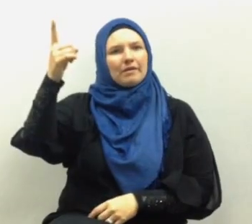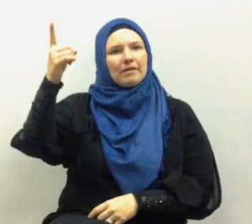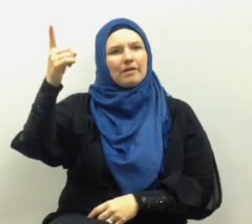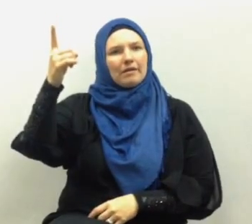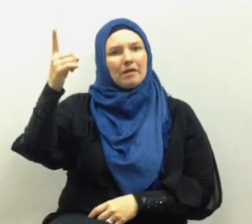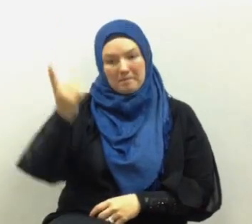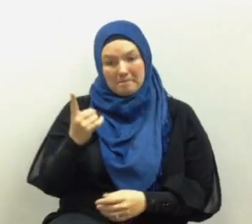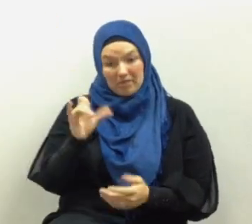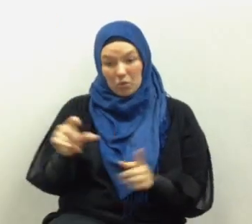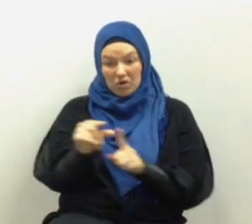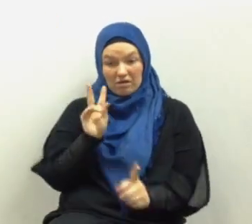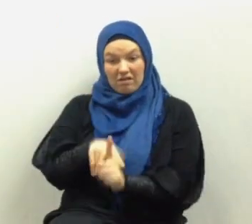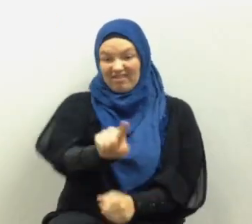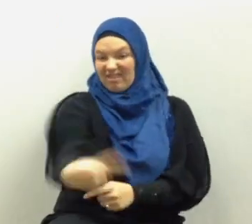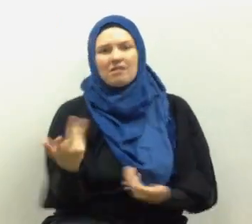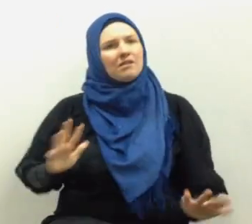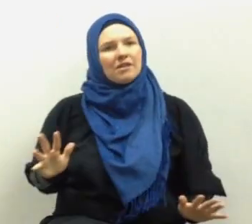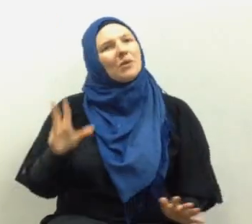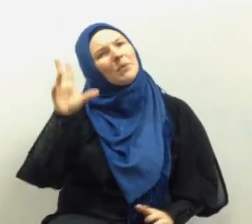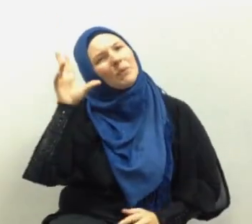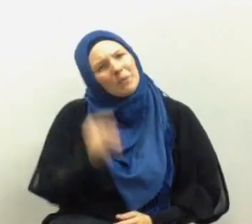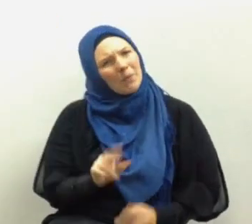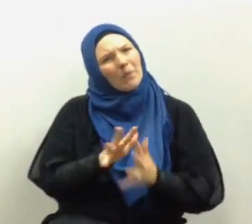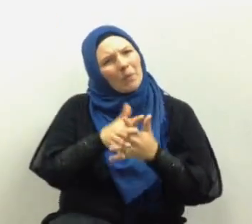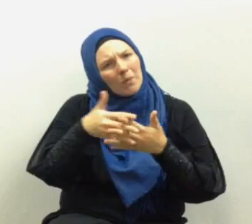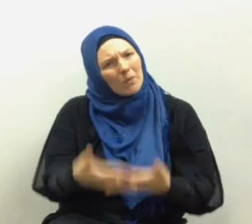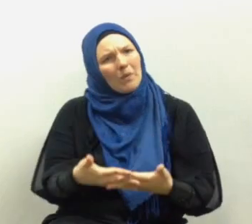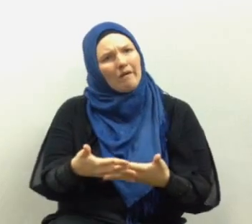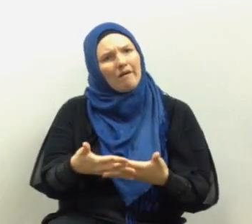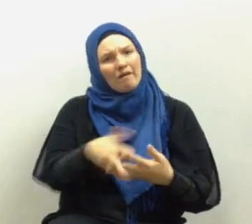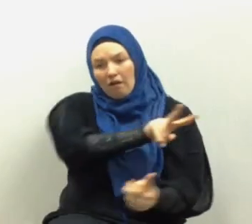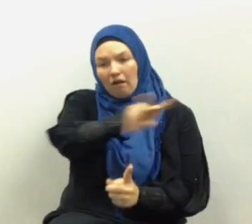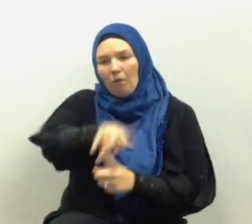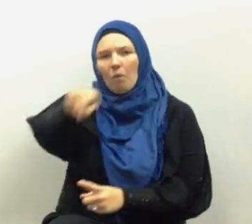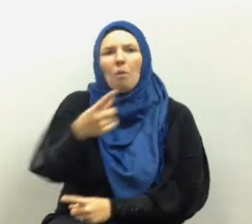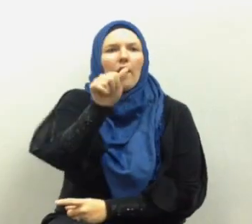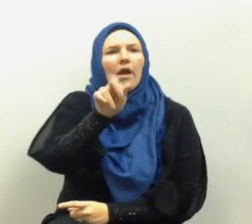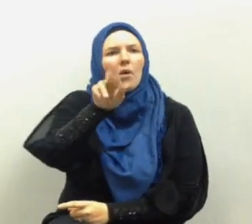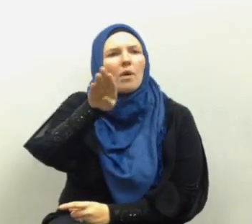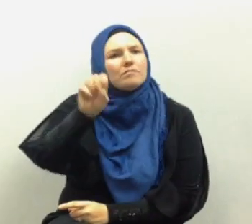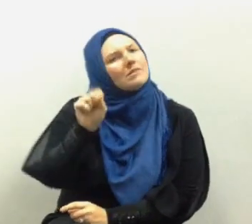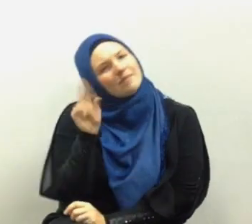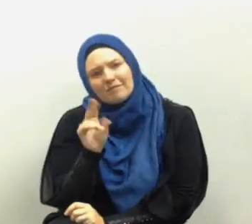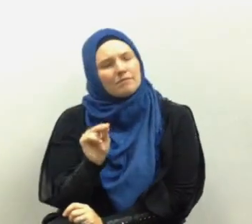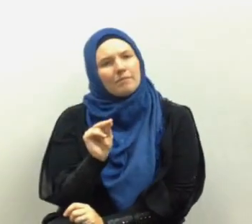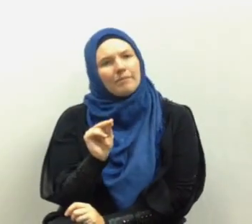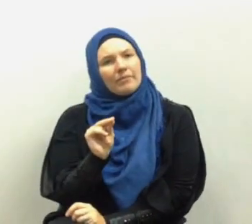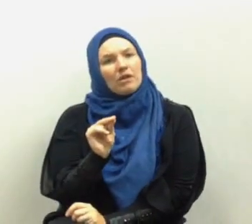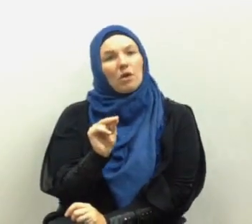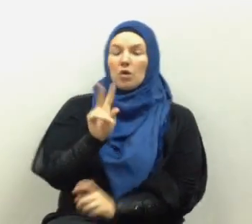just for them no it is not meant just for the Arabs no